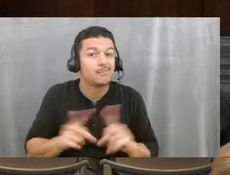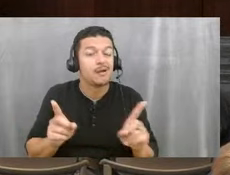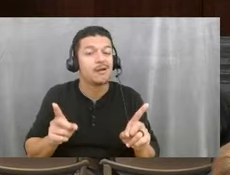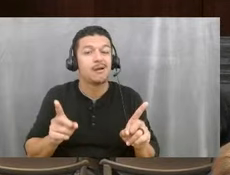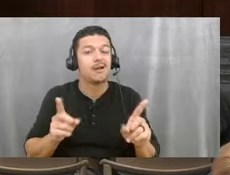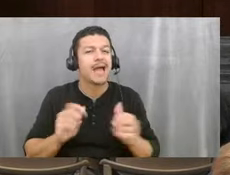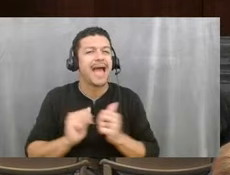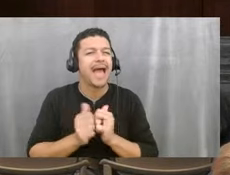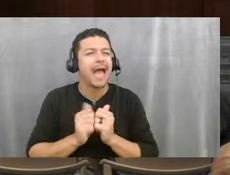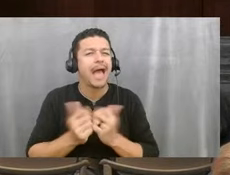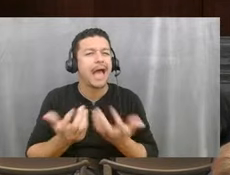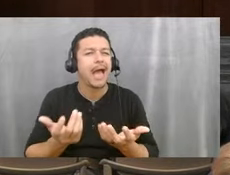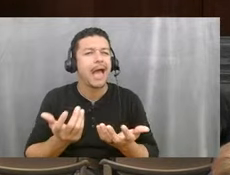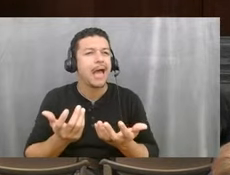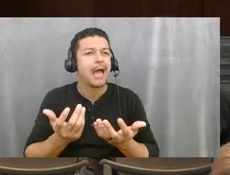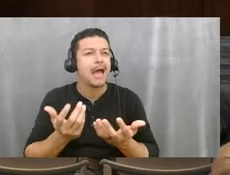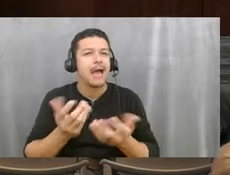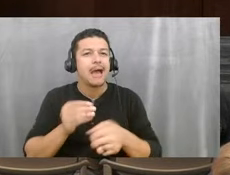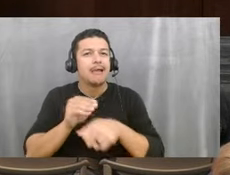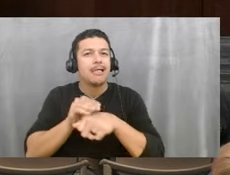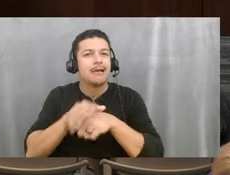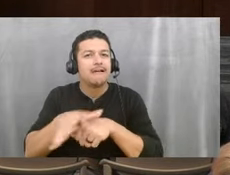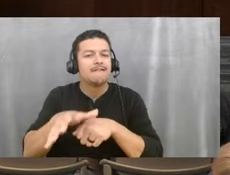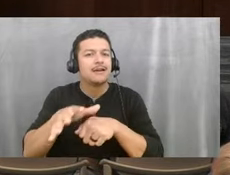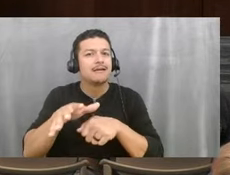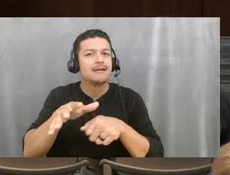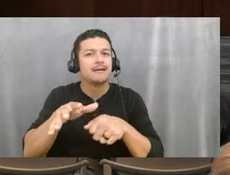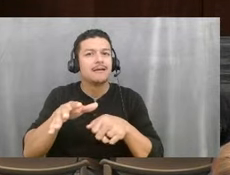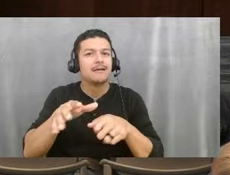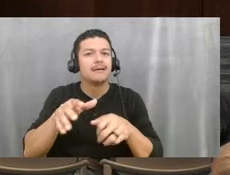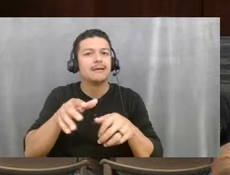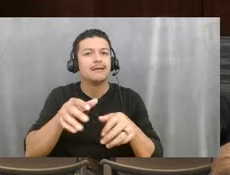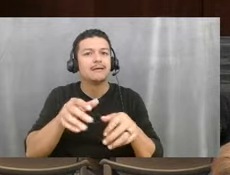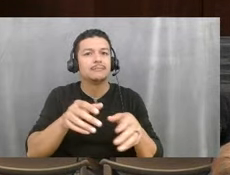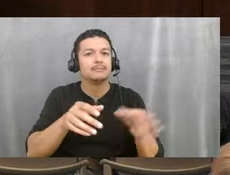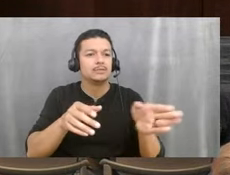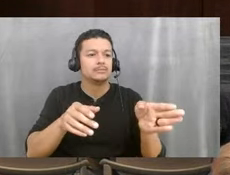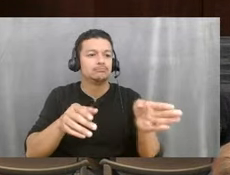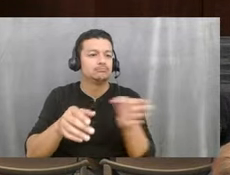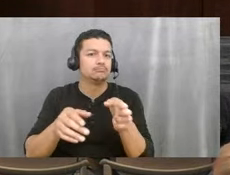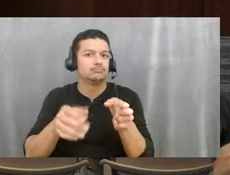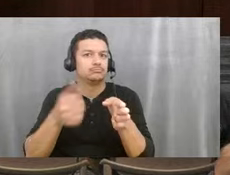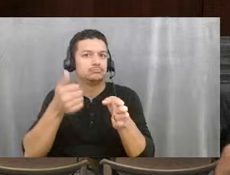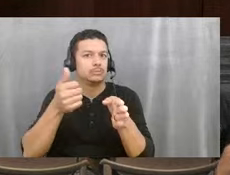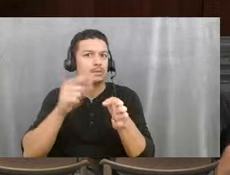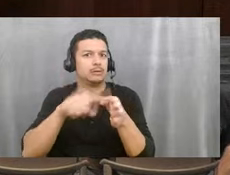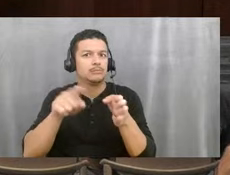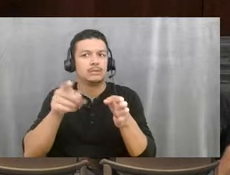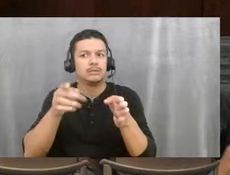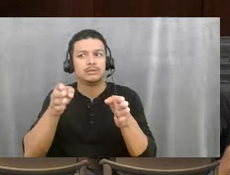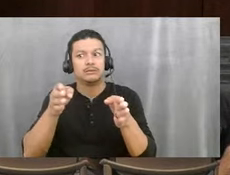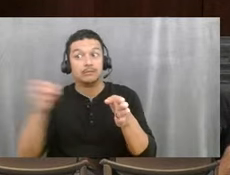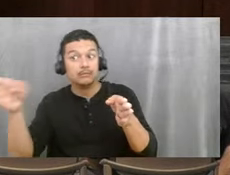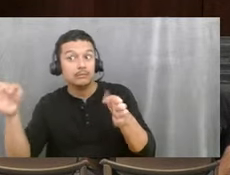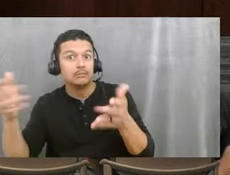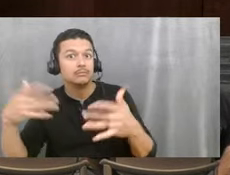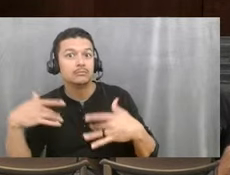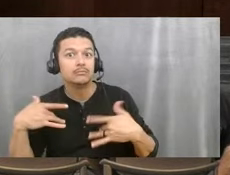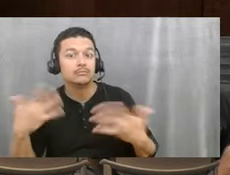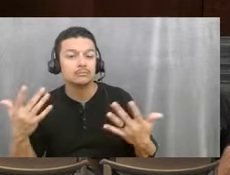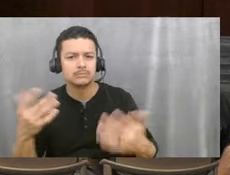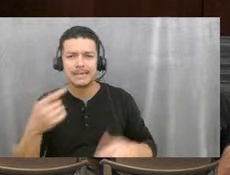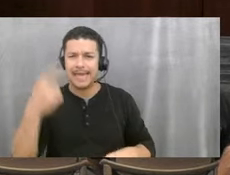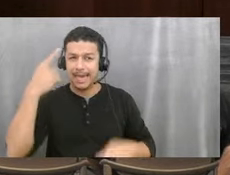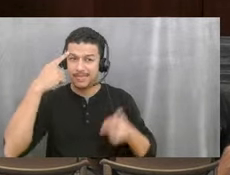that affects them on the back end of that is a big concern as think you're 100% right. You've really identified a real